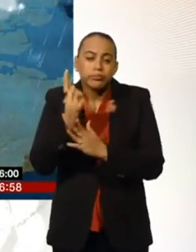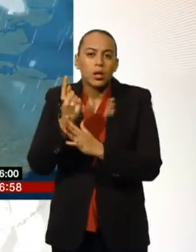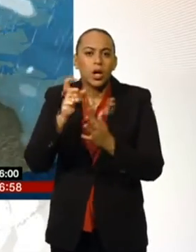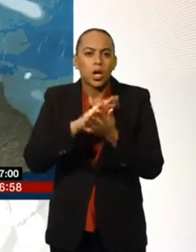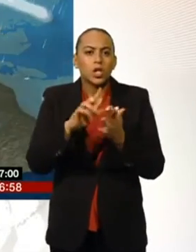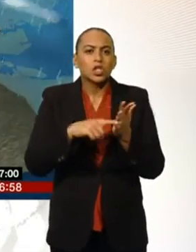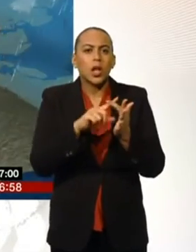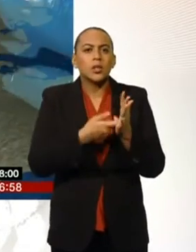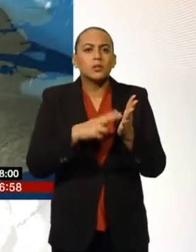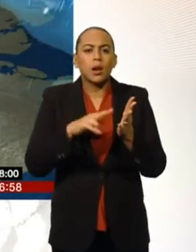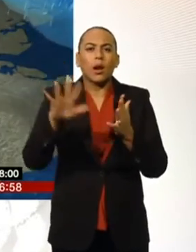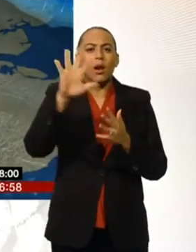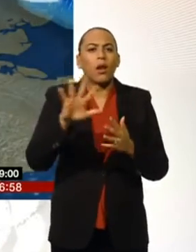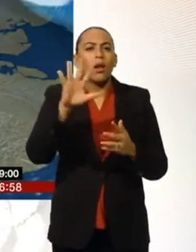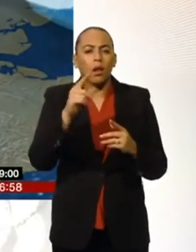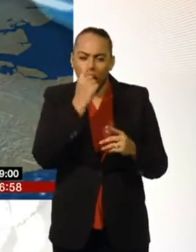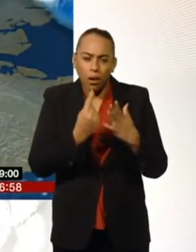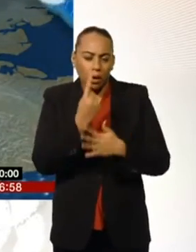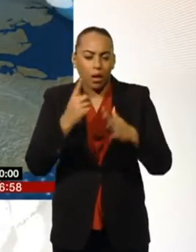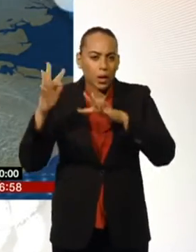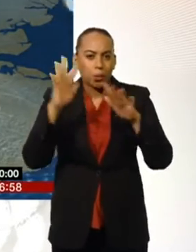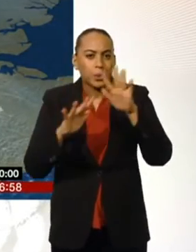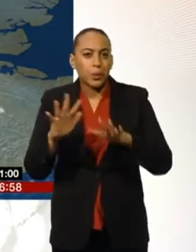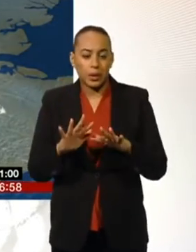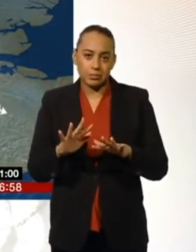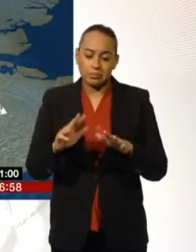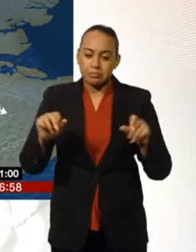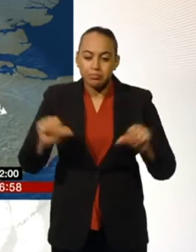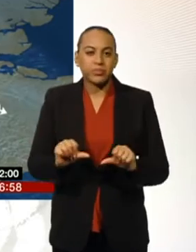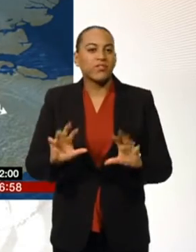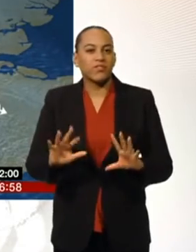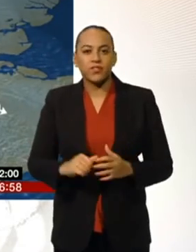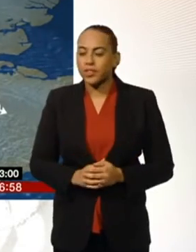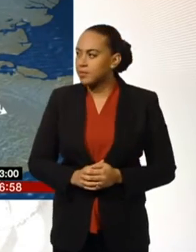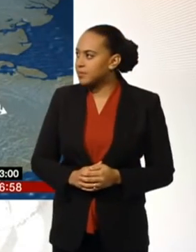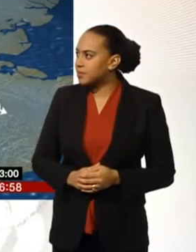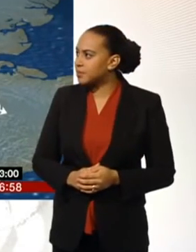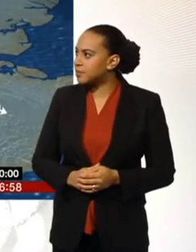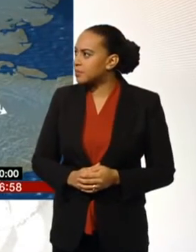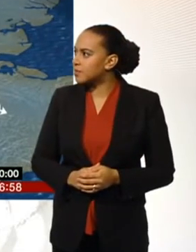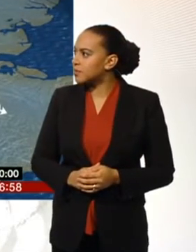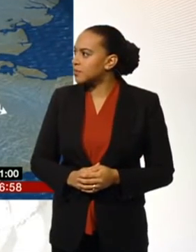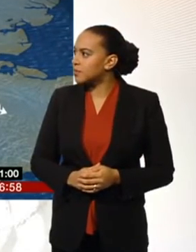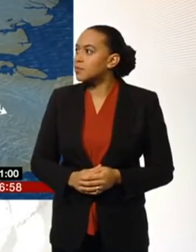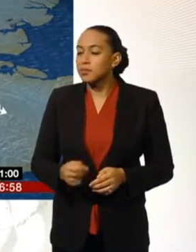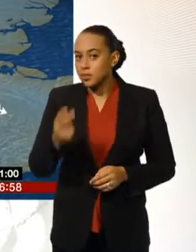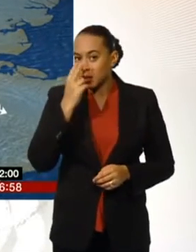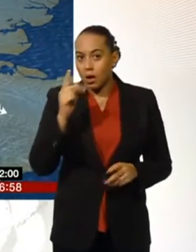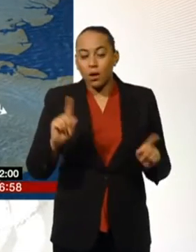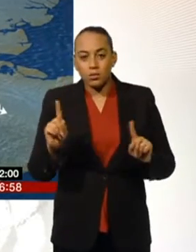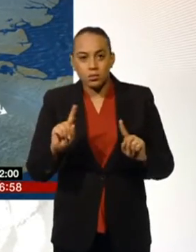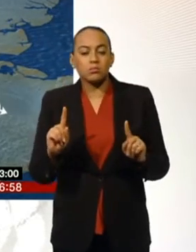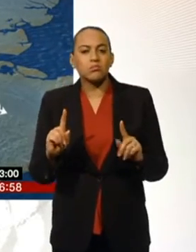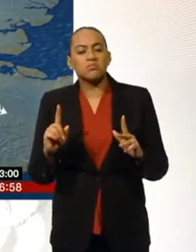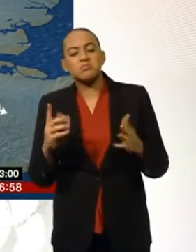Chilterns. But even to lower levels, just for a short time for this evening, before that system pulls away again. So as we head through the course of the night, then it should